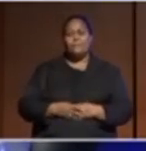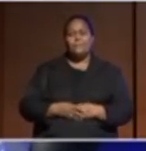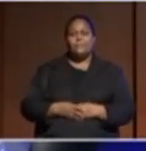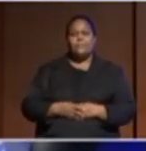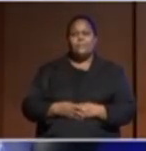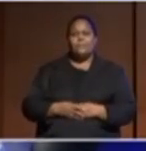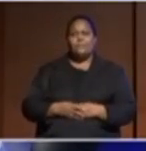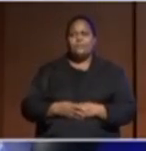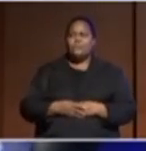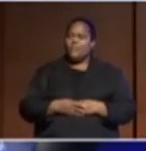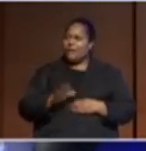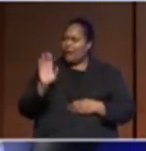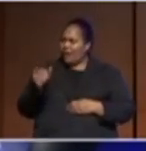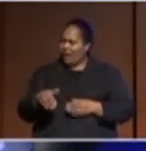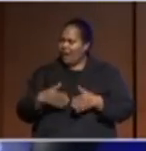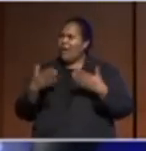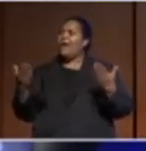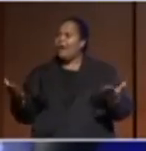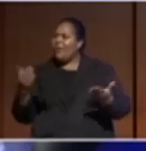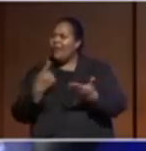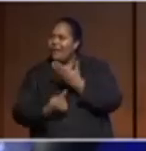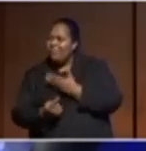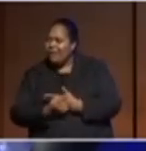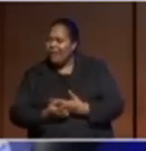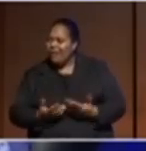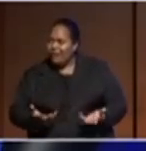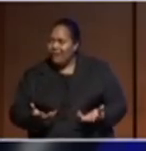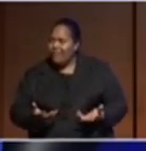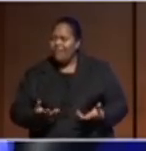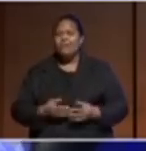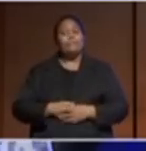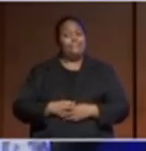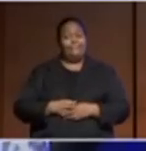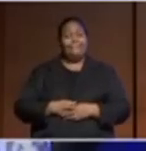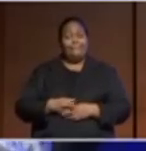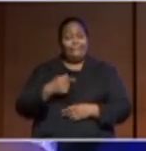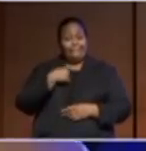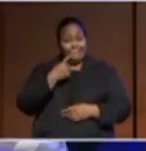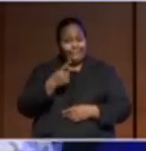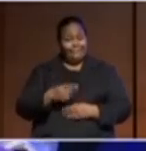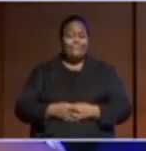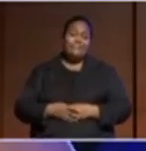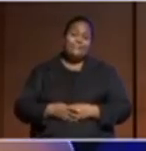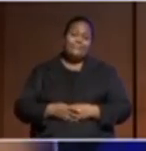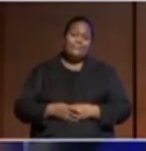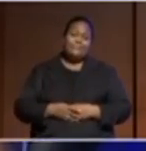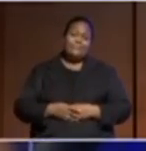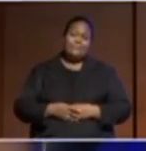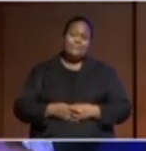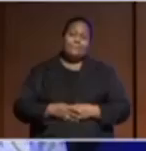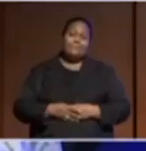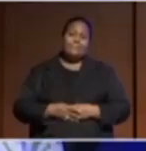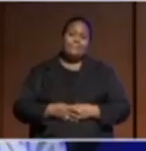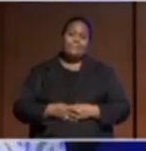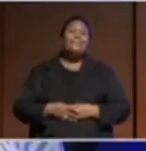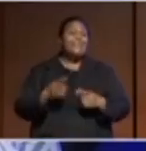how on earth did that happen? Well, I can tell you, you know, the, we took it to